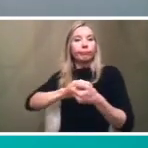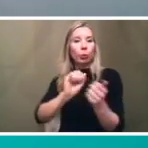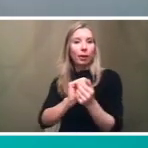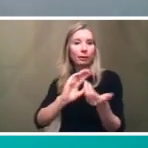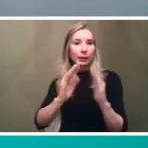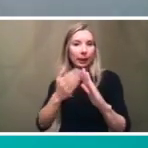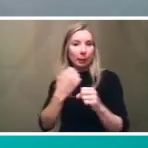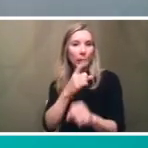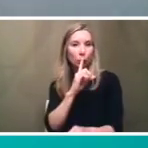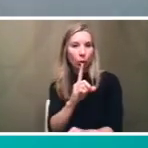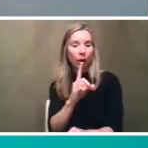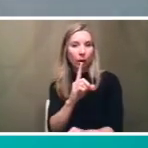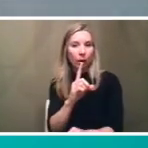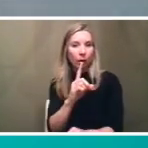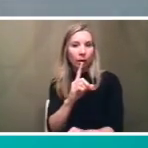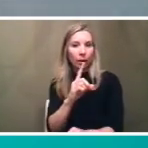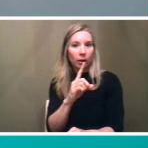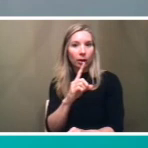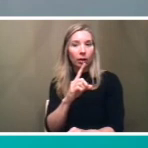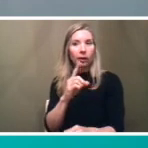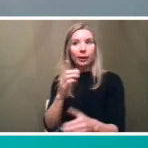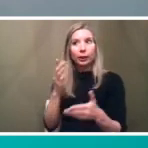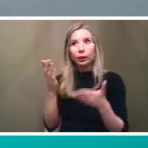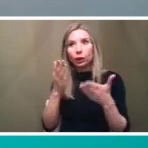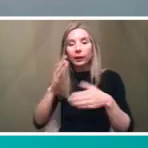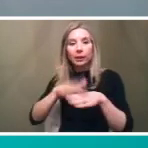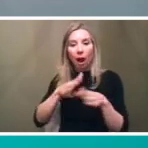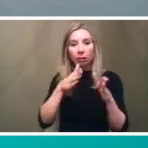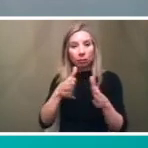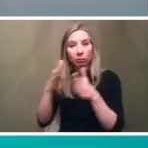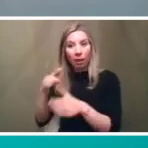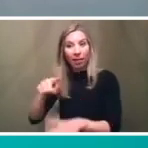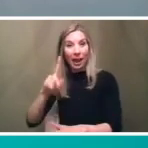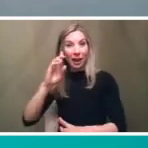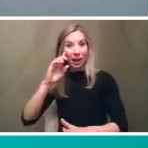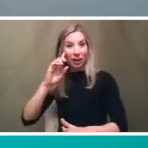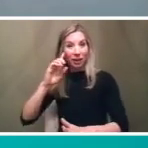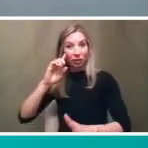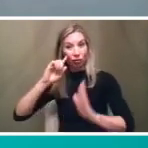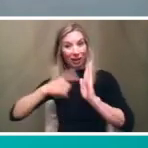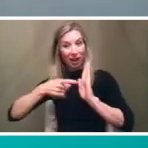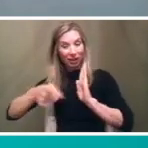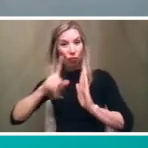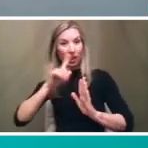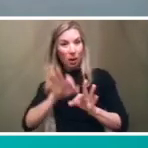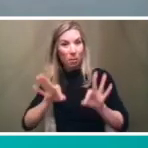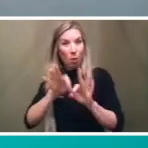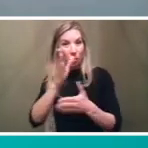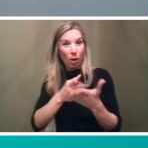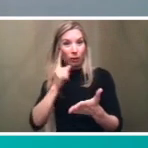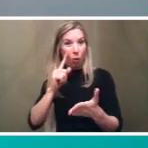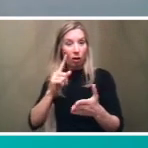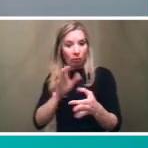we emphasize service on corridors that they've acknowledged as being key corridors um for transit and you know we'll be working